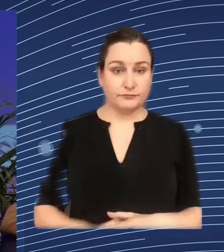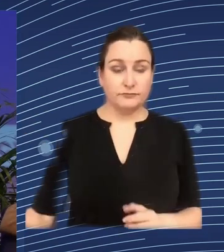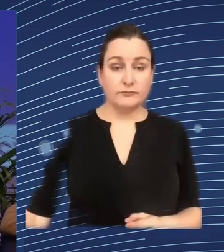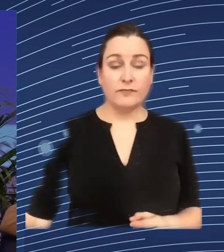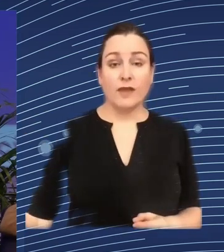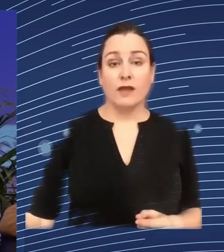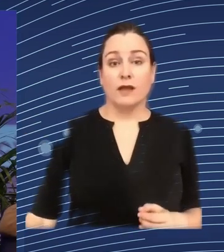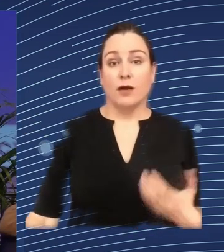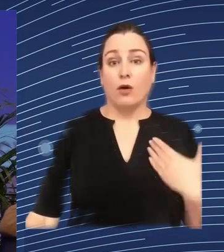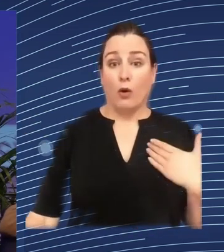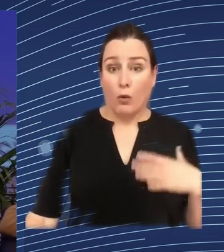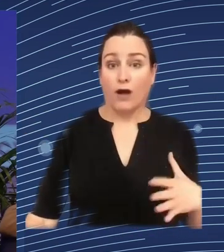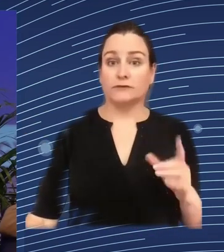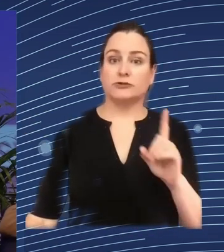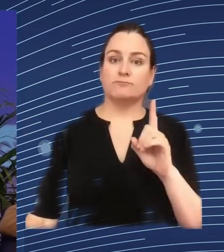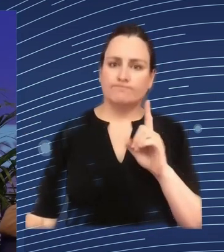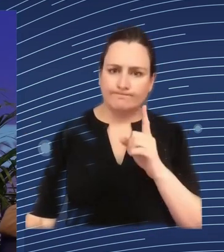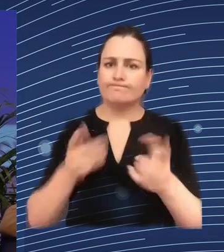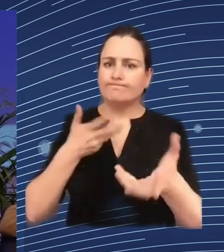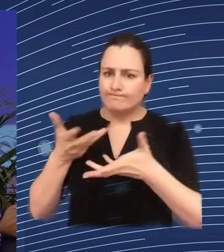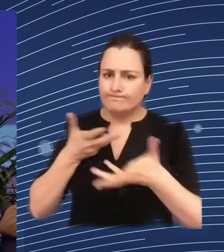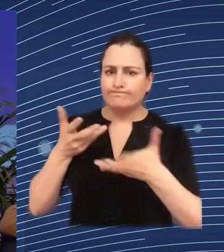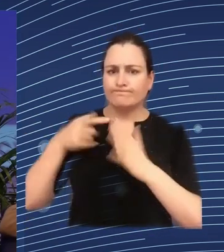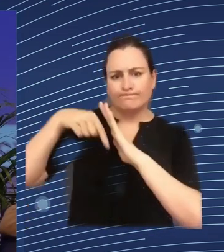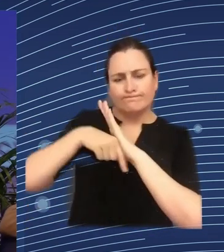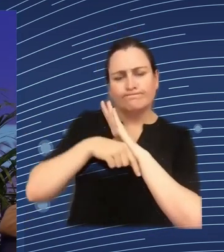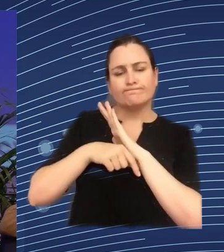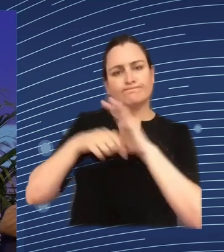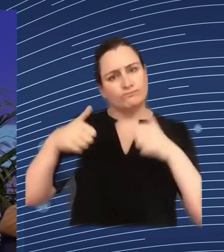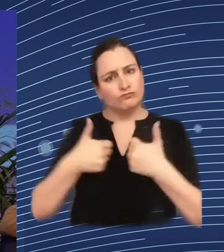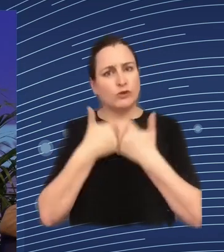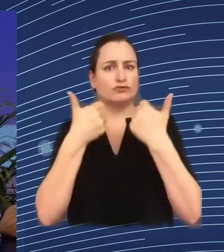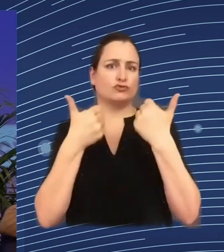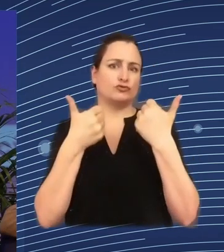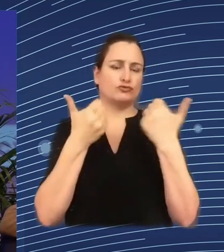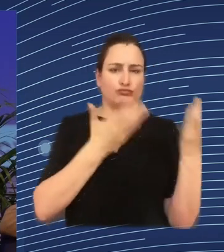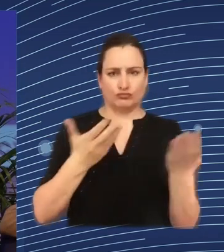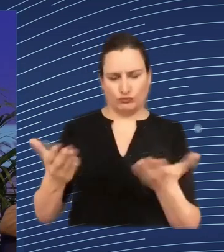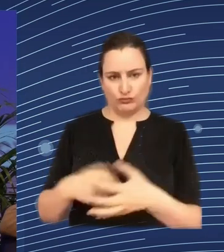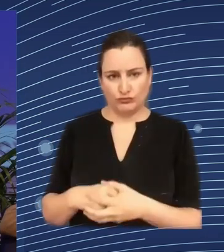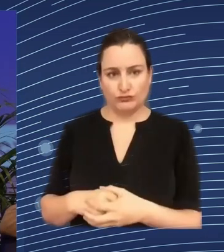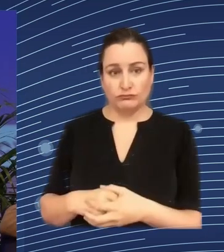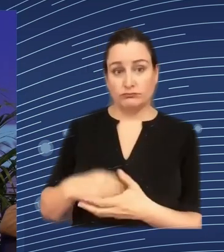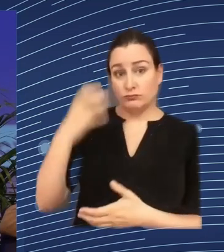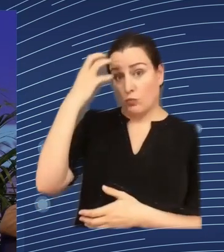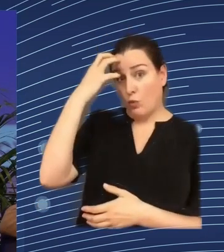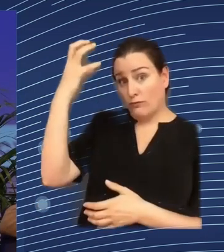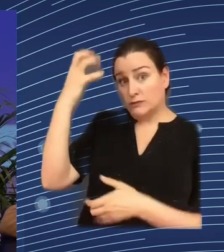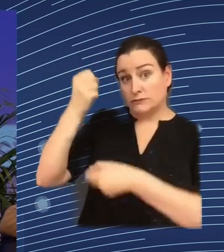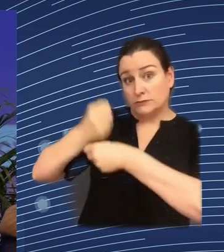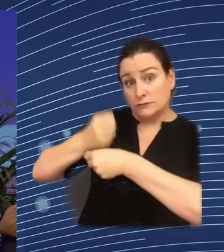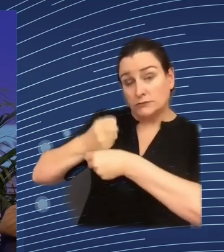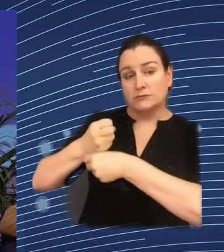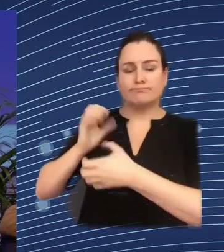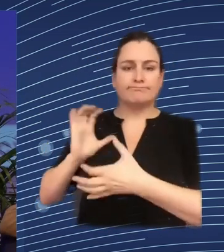these opportunities and challenges in this panel and what companies trade unions NGOs governments can do to minimize the risks